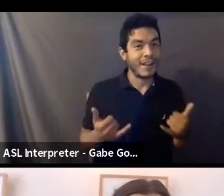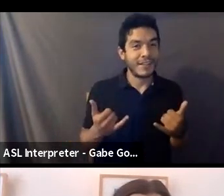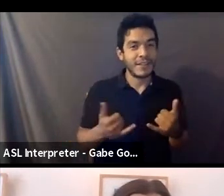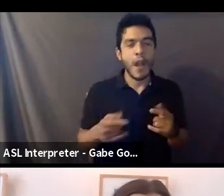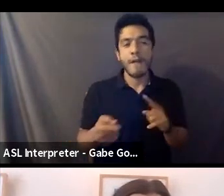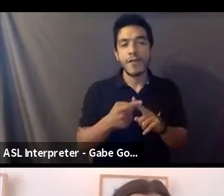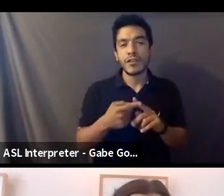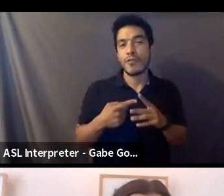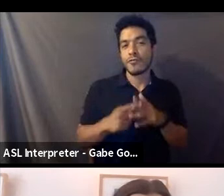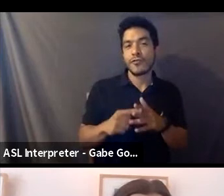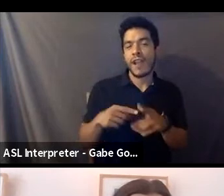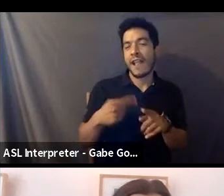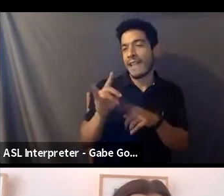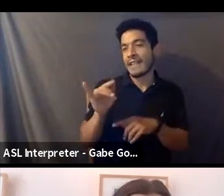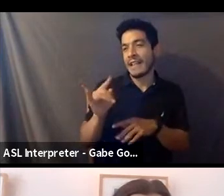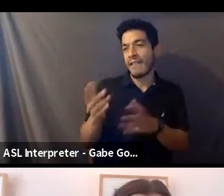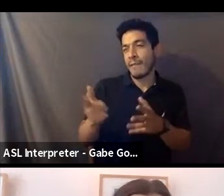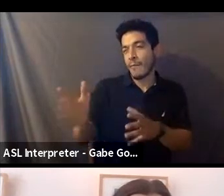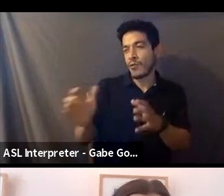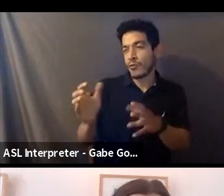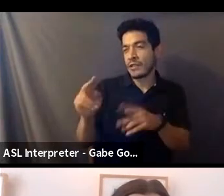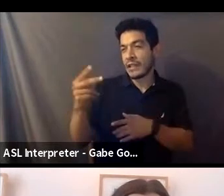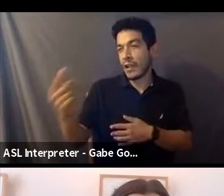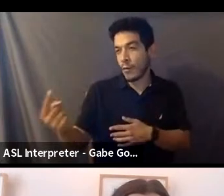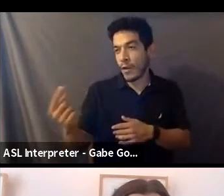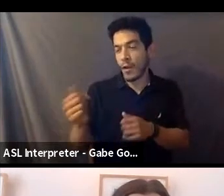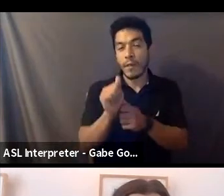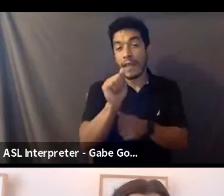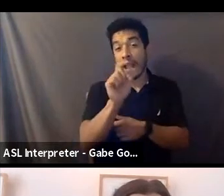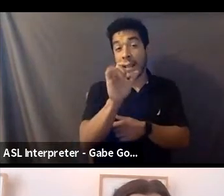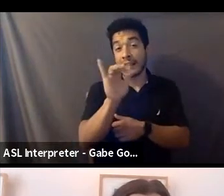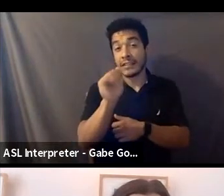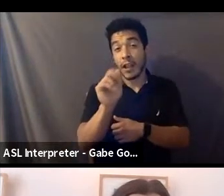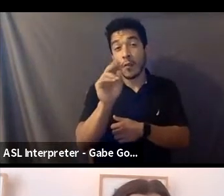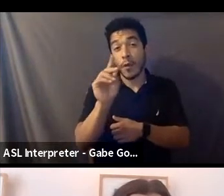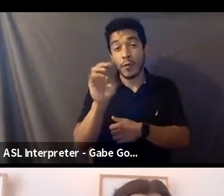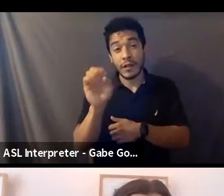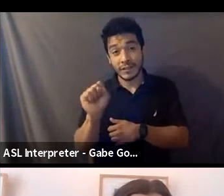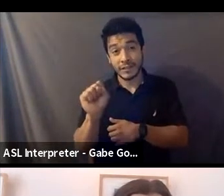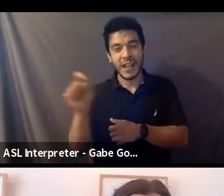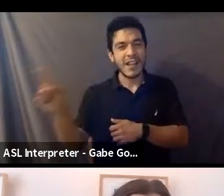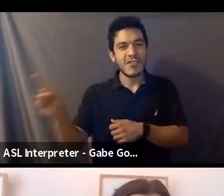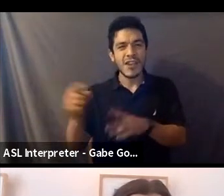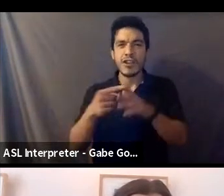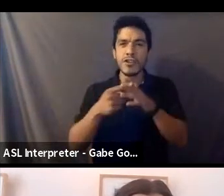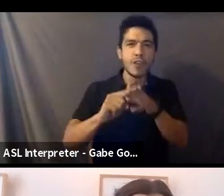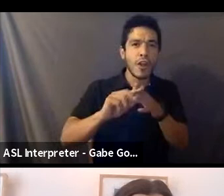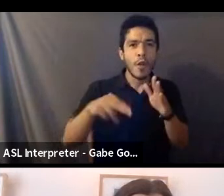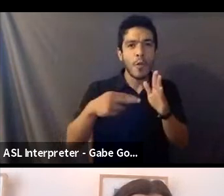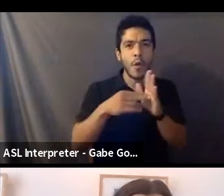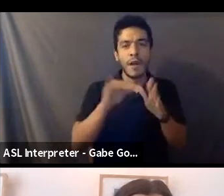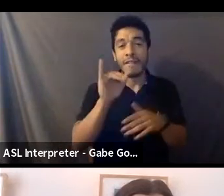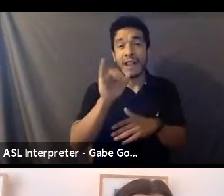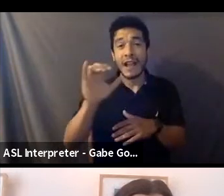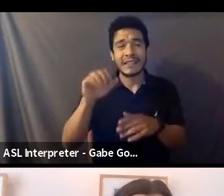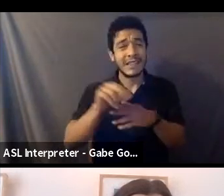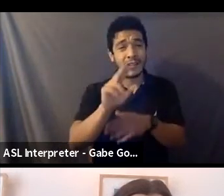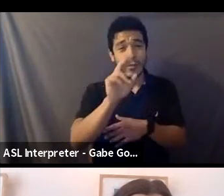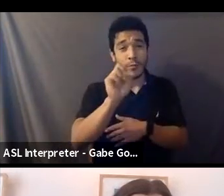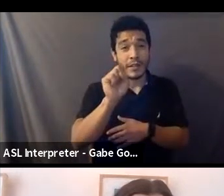David, maybe you'll do the second one, is with Alicia Rodas. She pioneered the roles of intimacy coordinator in the United States.